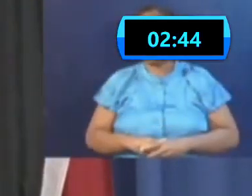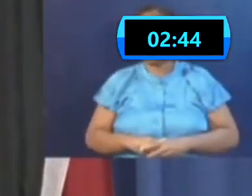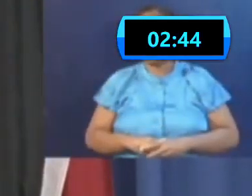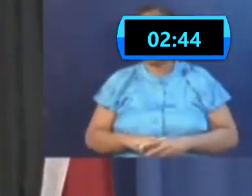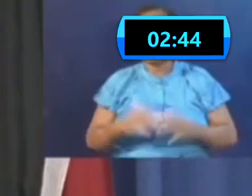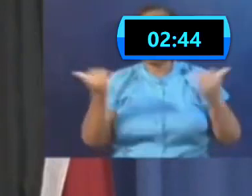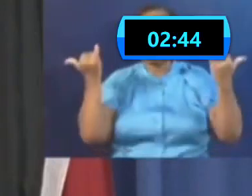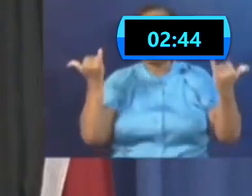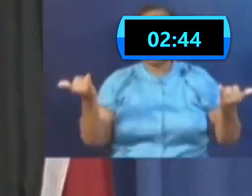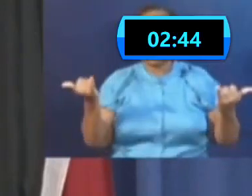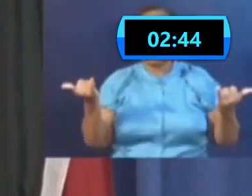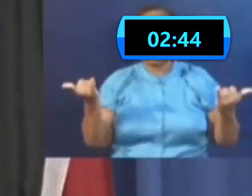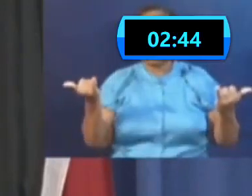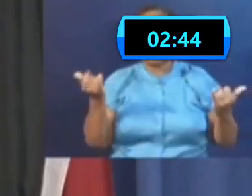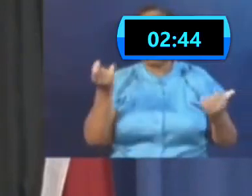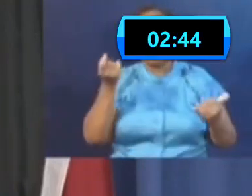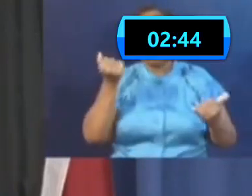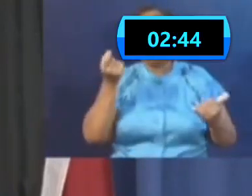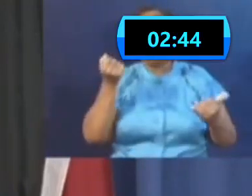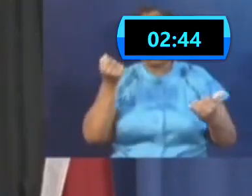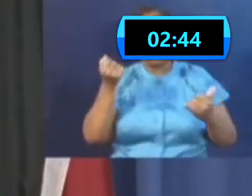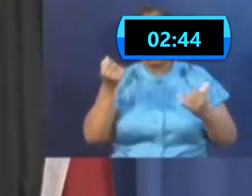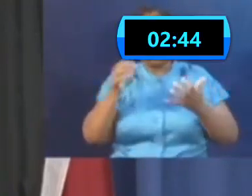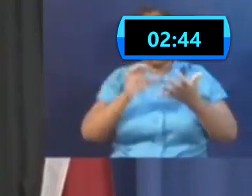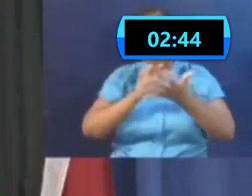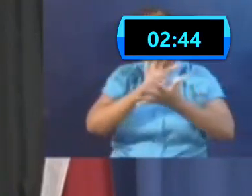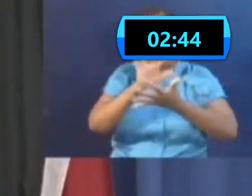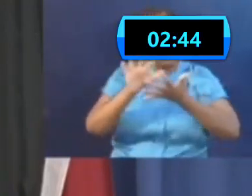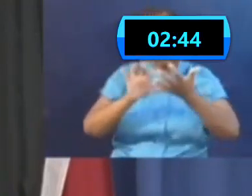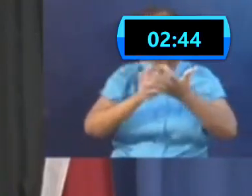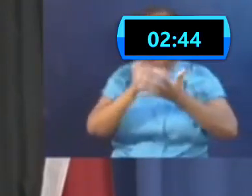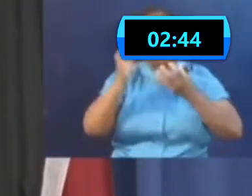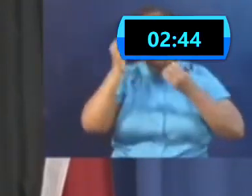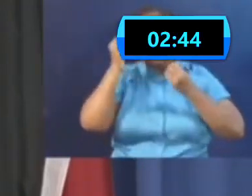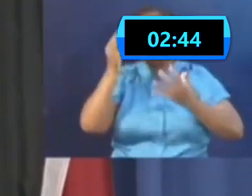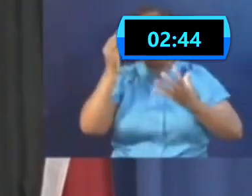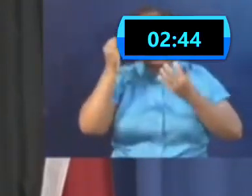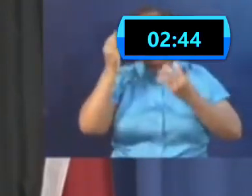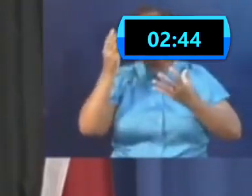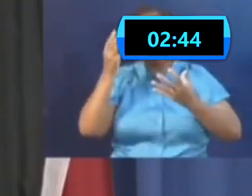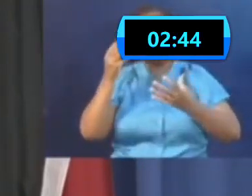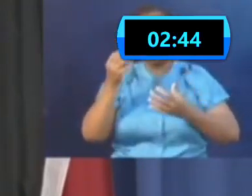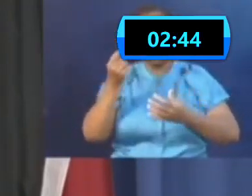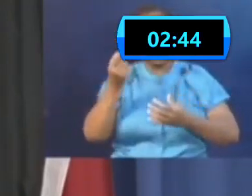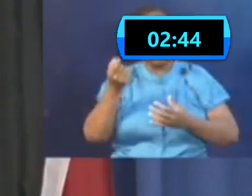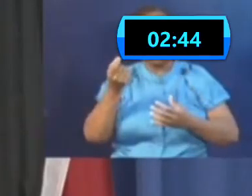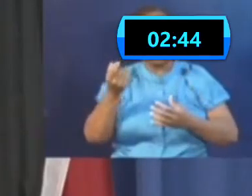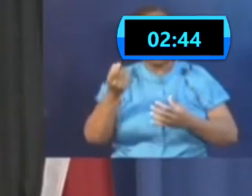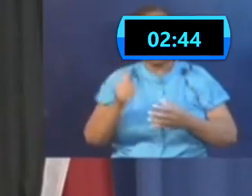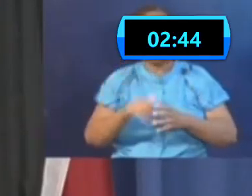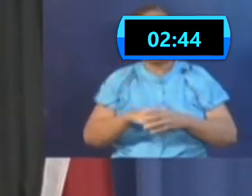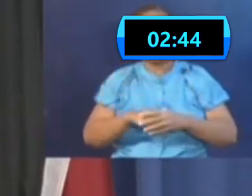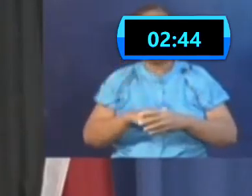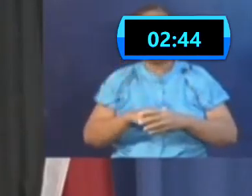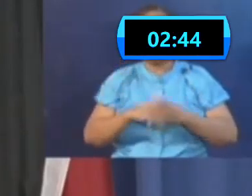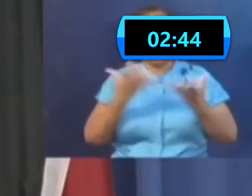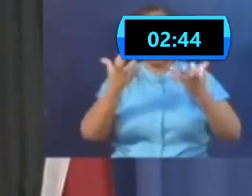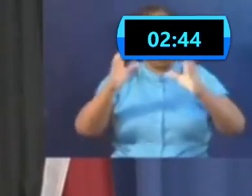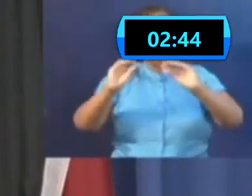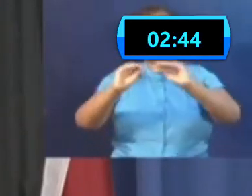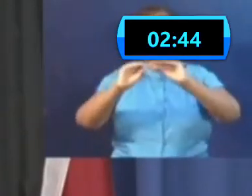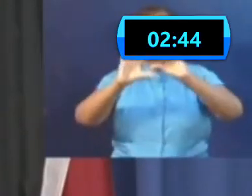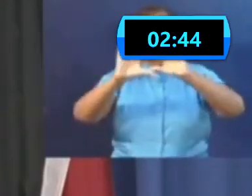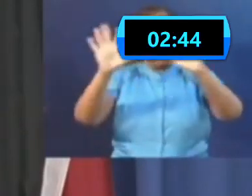there is a little bit of confusion, I think, after the announcements were made. So just let me attempt to clarify what the discharge